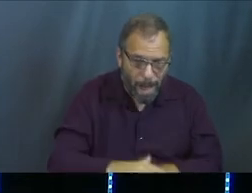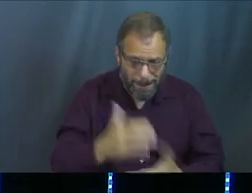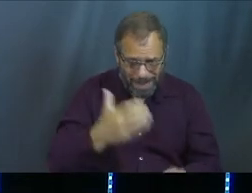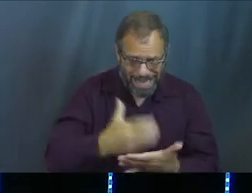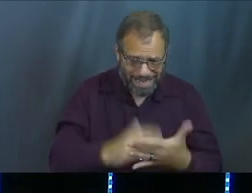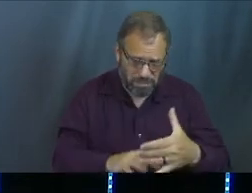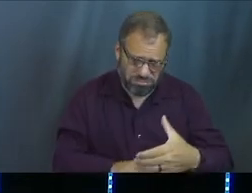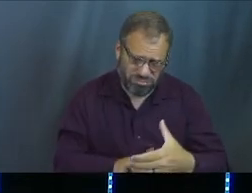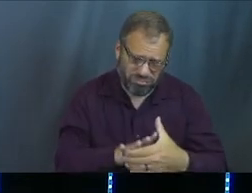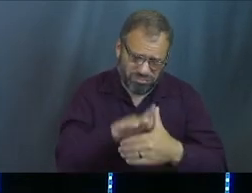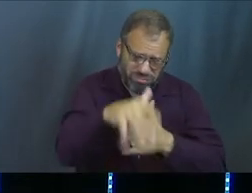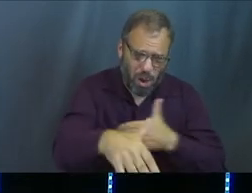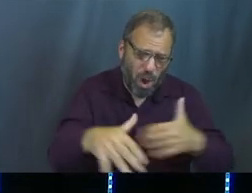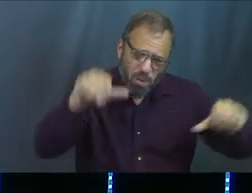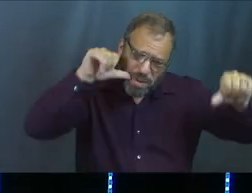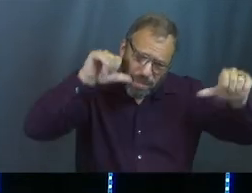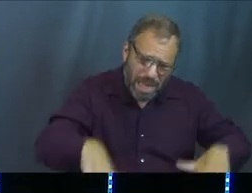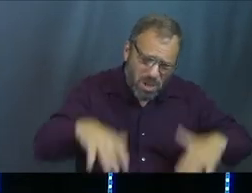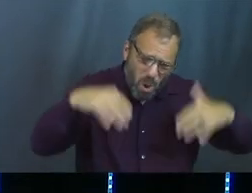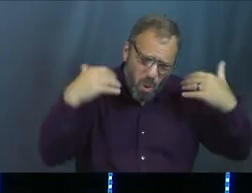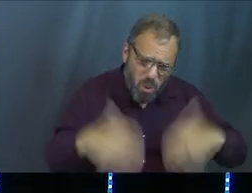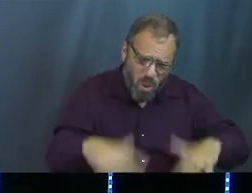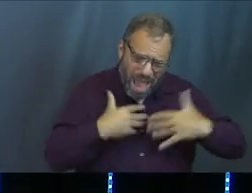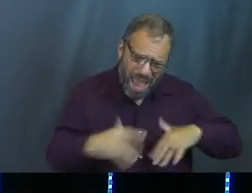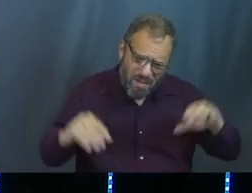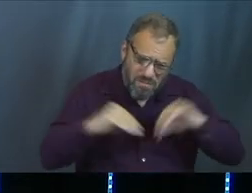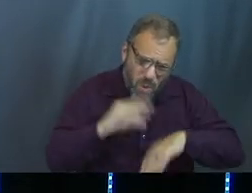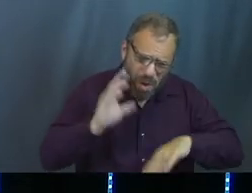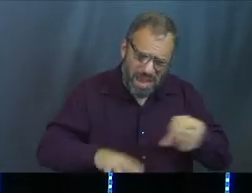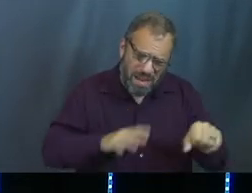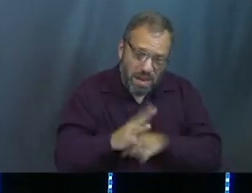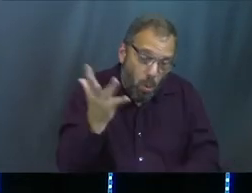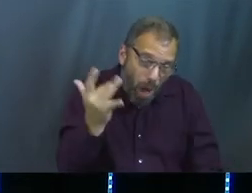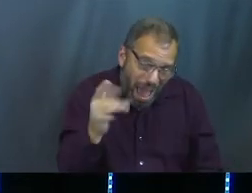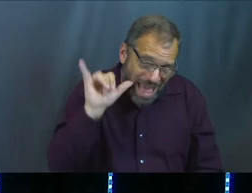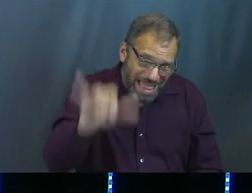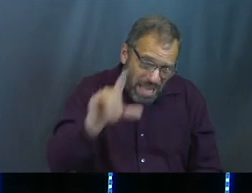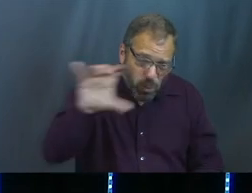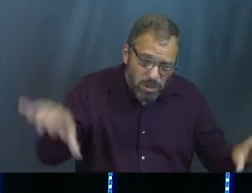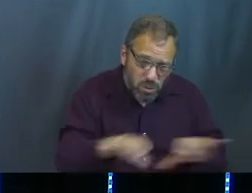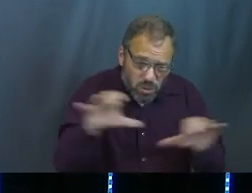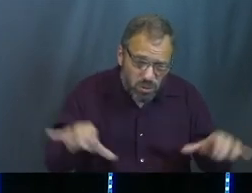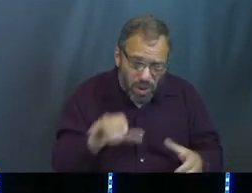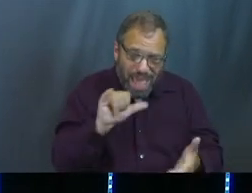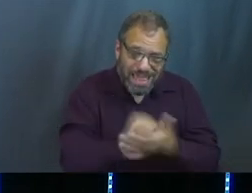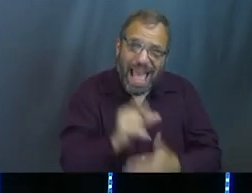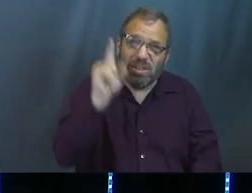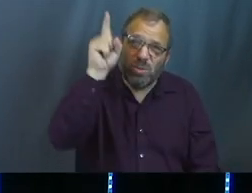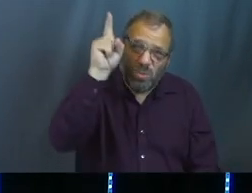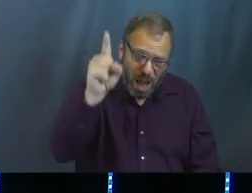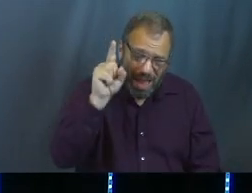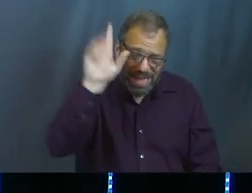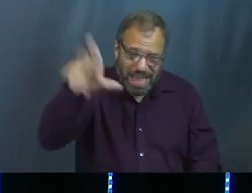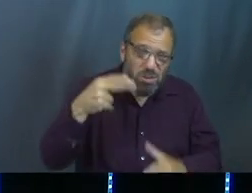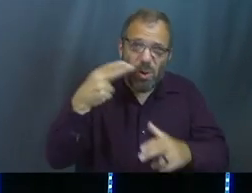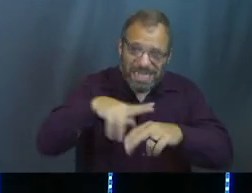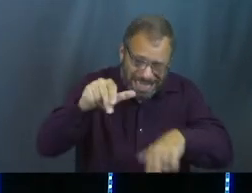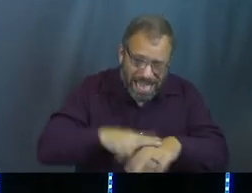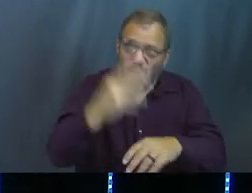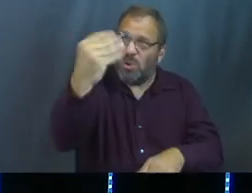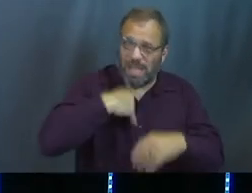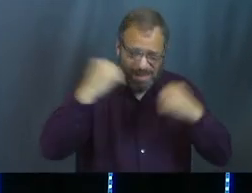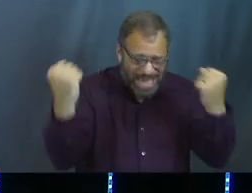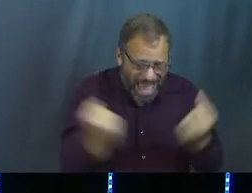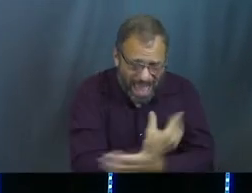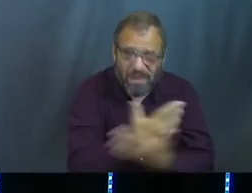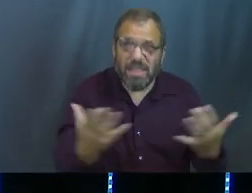cup overflows with blessing, God. I have more than I need because that's what you do. That's who you are. It's your nature. You give